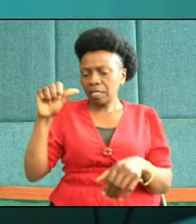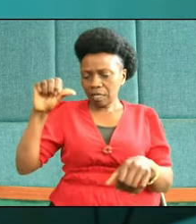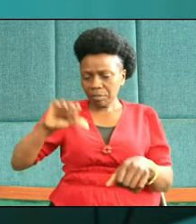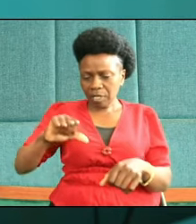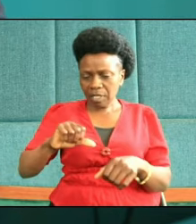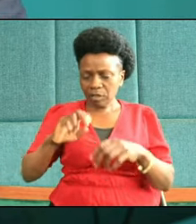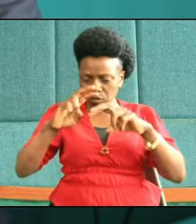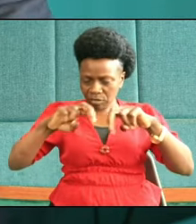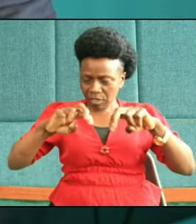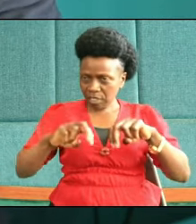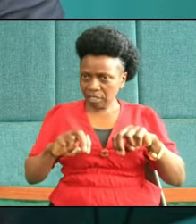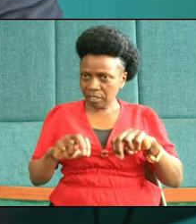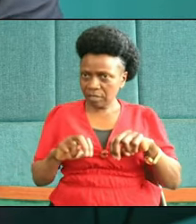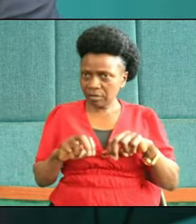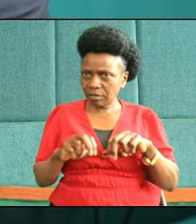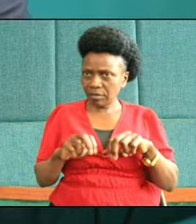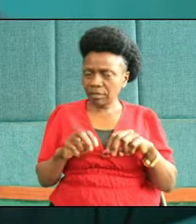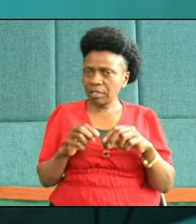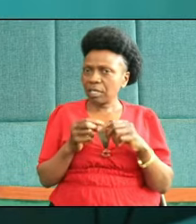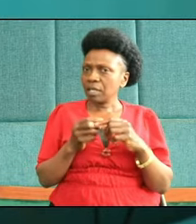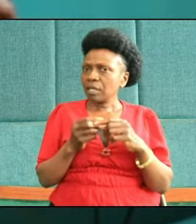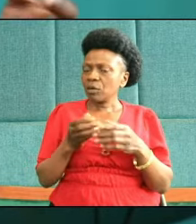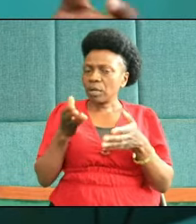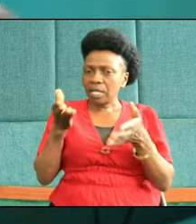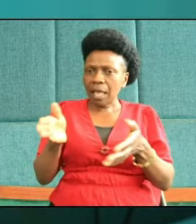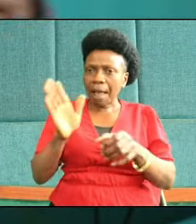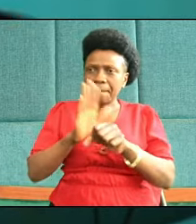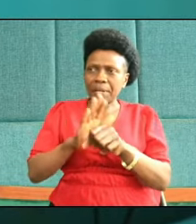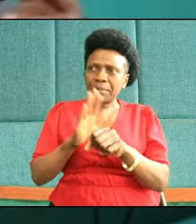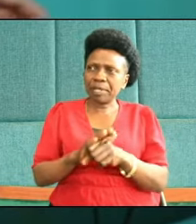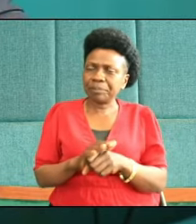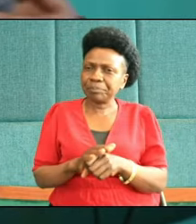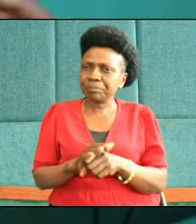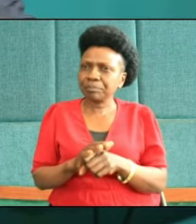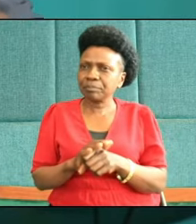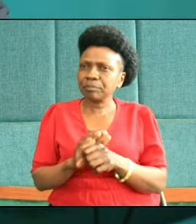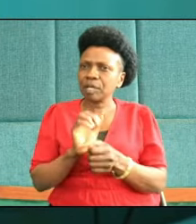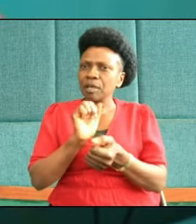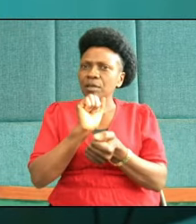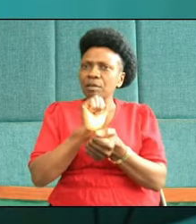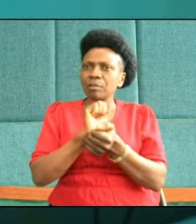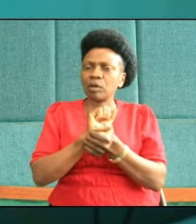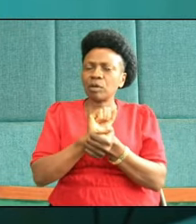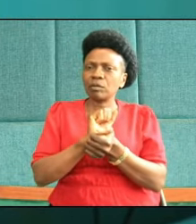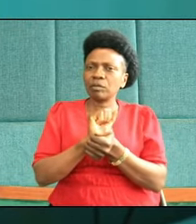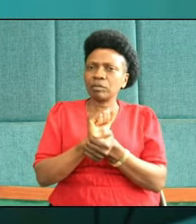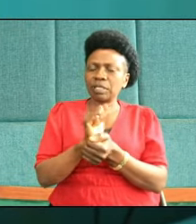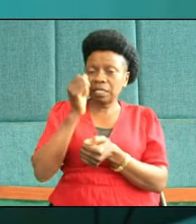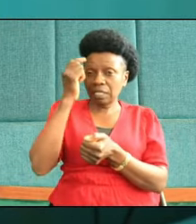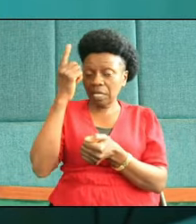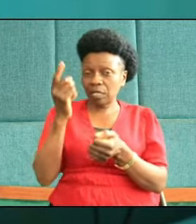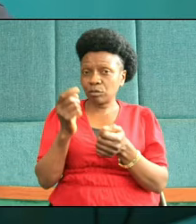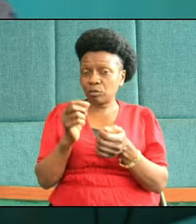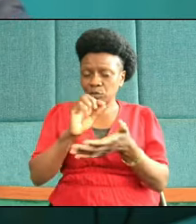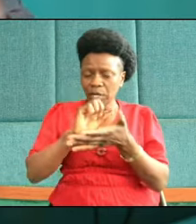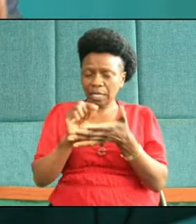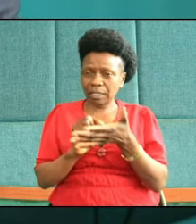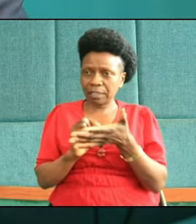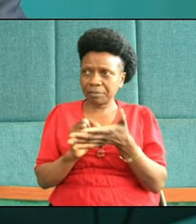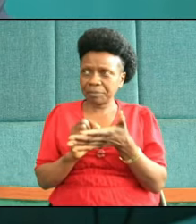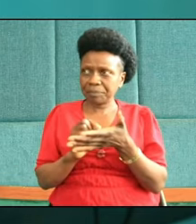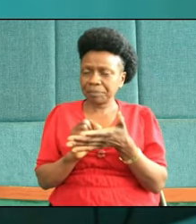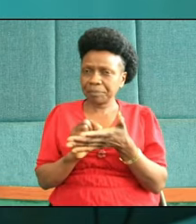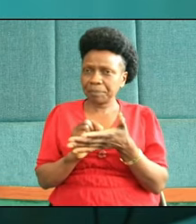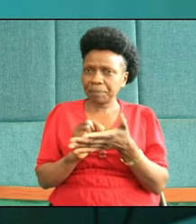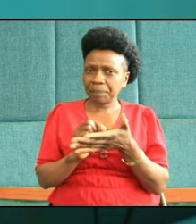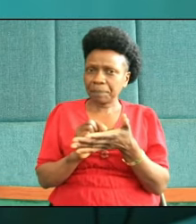said, why don't we write Paul? So that he may help us to understand and how best we may deal with the